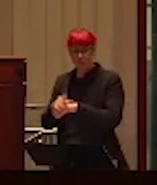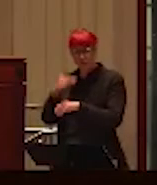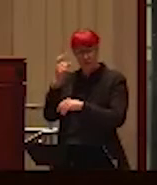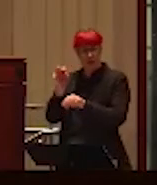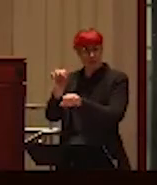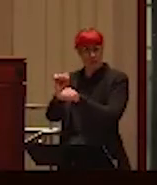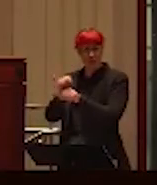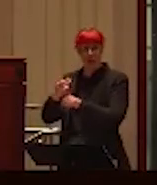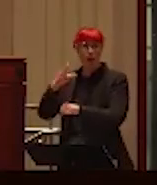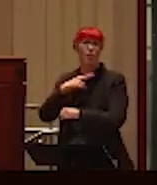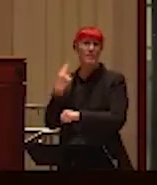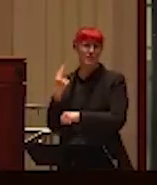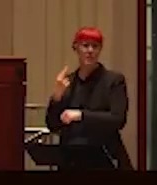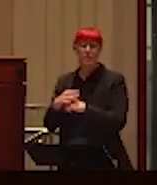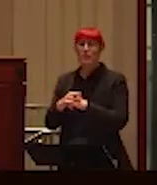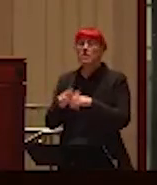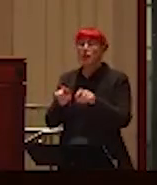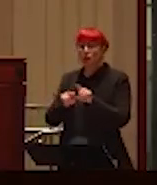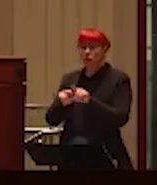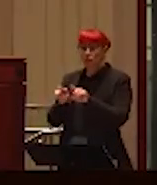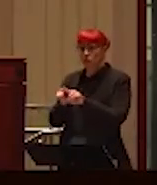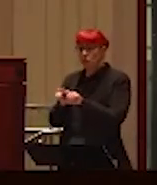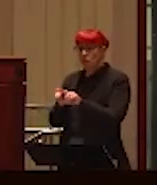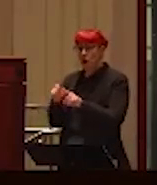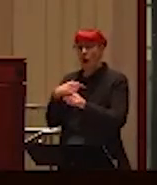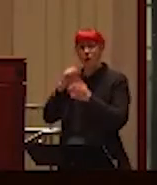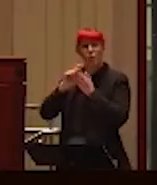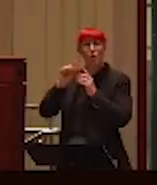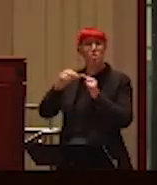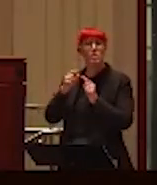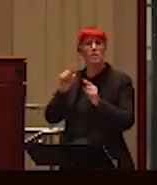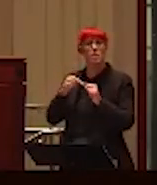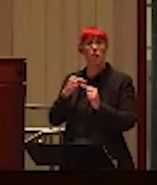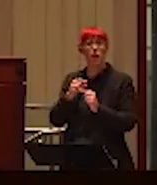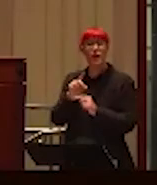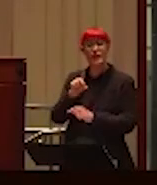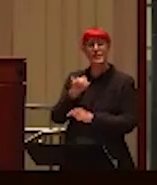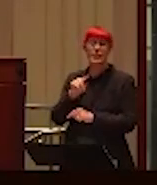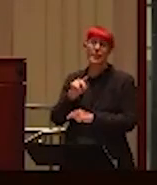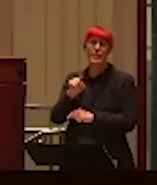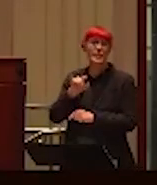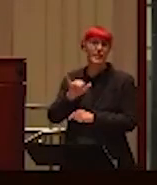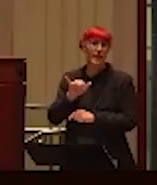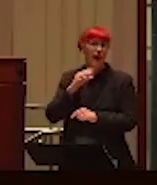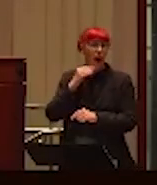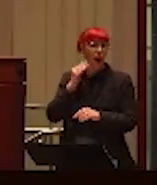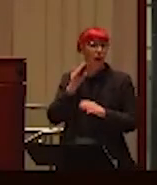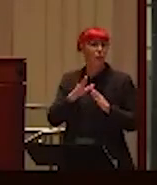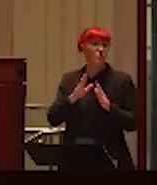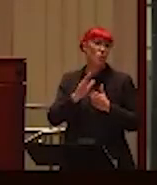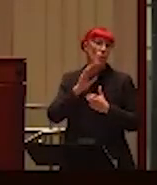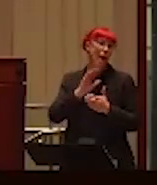victimization. I once wrote a piece headlined on ditzy housewives and idiot husbands. It looked at how, and